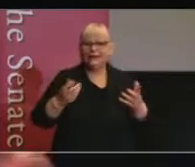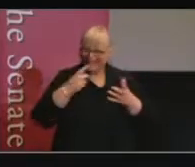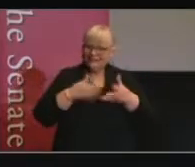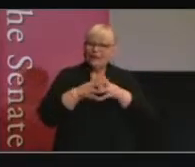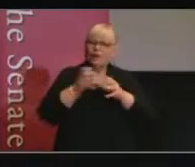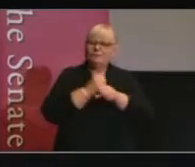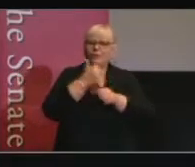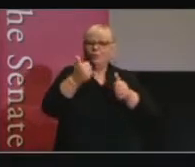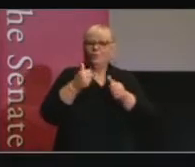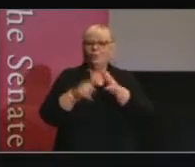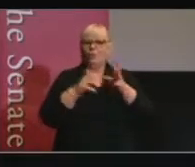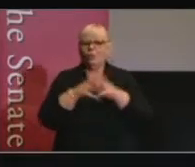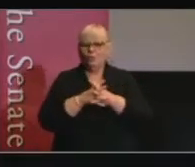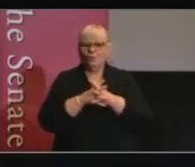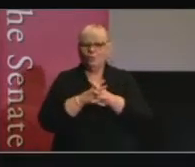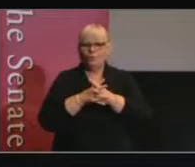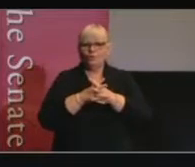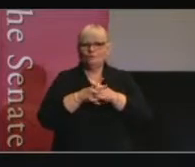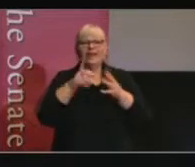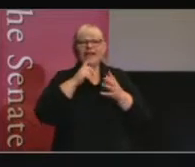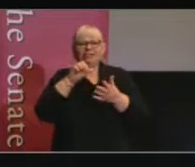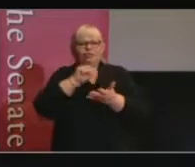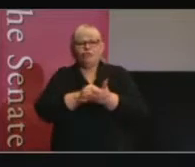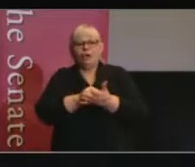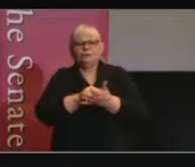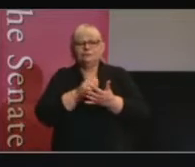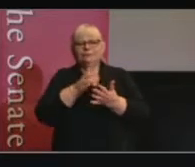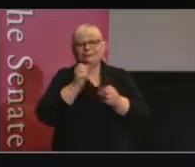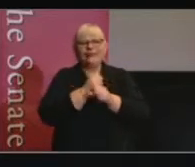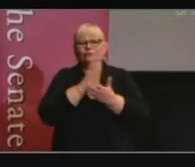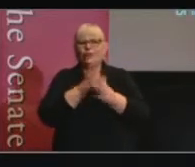And the issue about the right scrutiny culture that I've mentioned before.